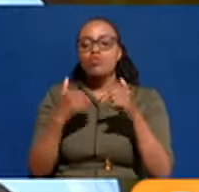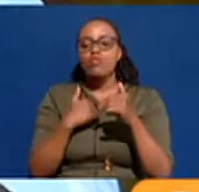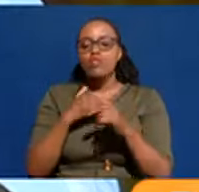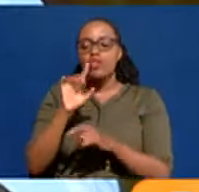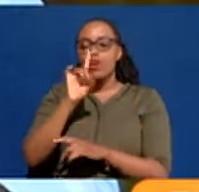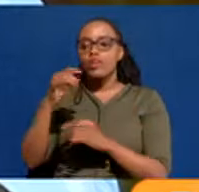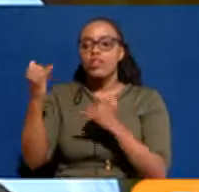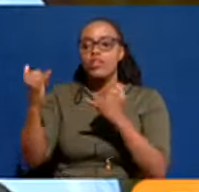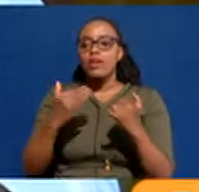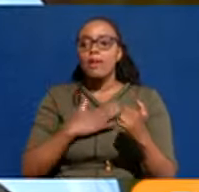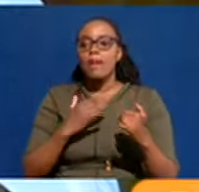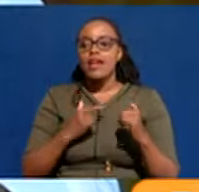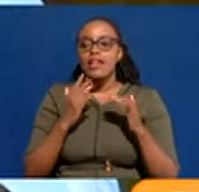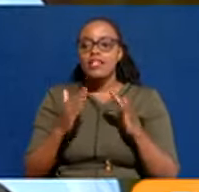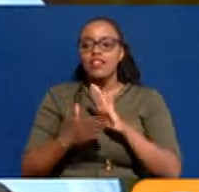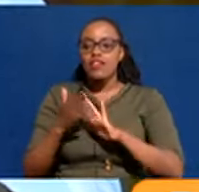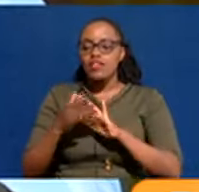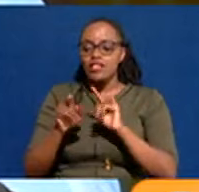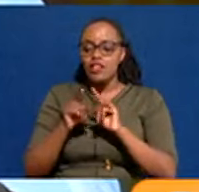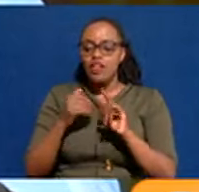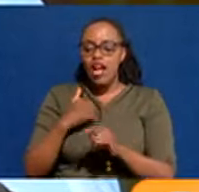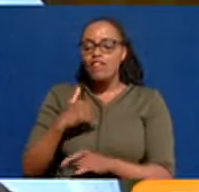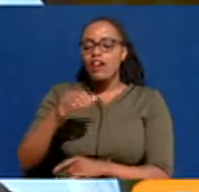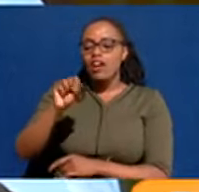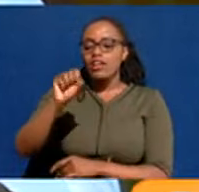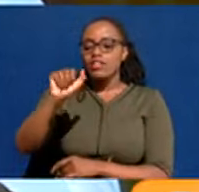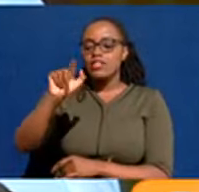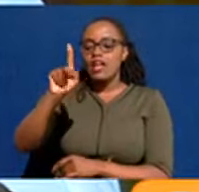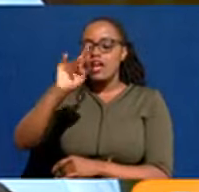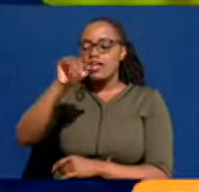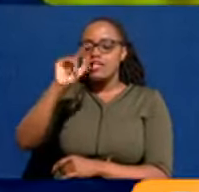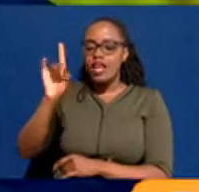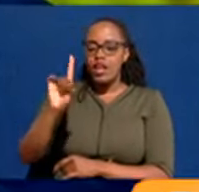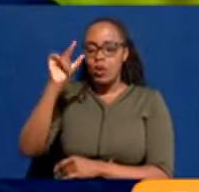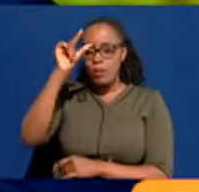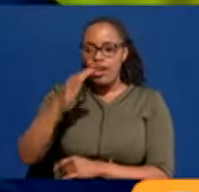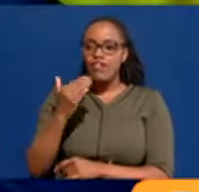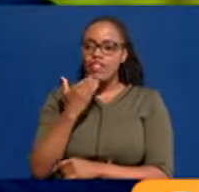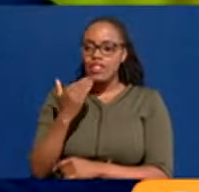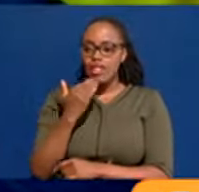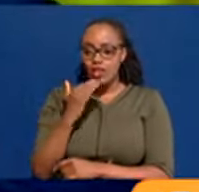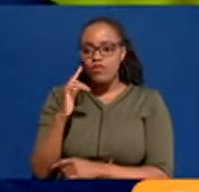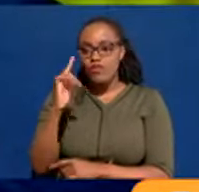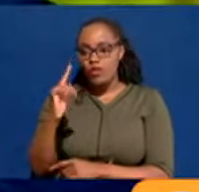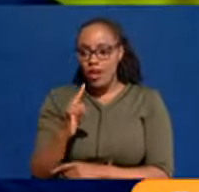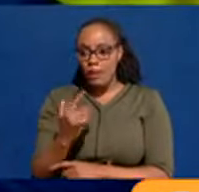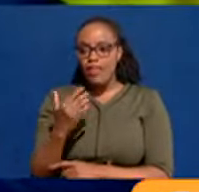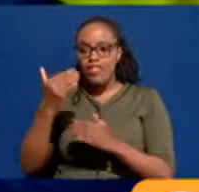bit. Let me introduce my guest really quick. His Excellency Sakaja, Arthur Johnson, is here, Nairobi Governor. Thank you so much for making time.